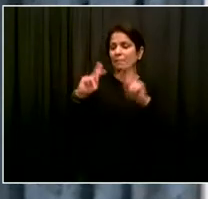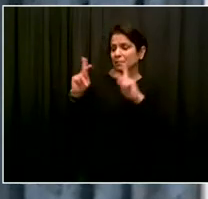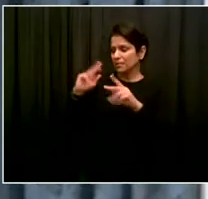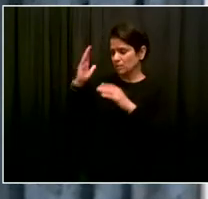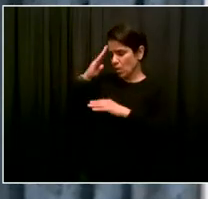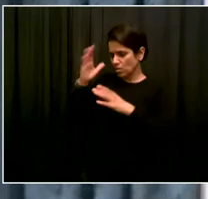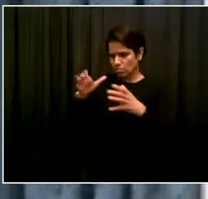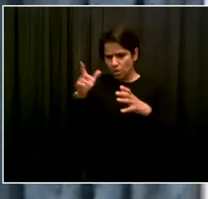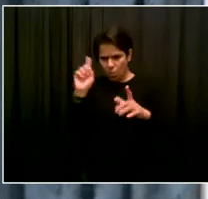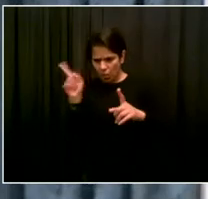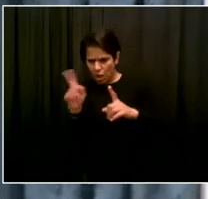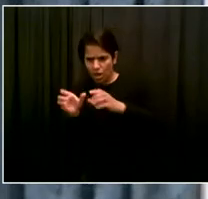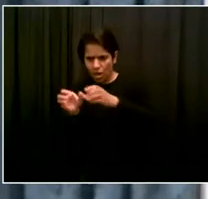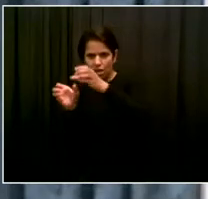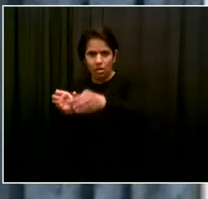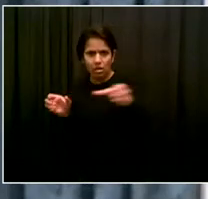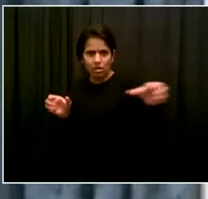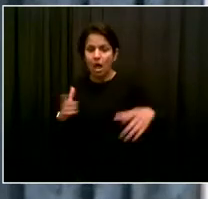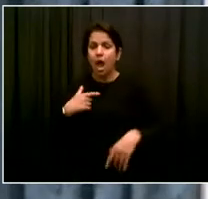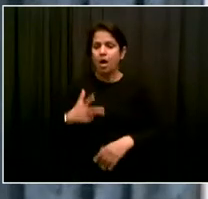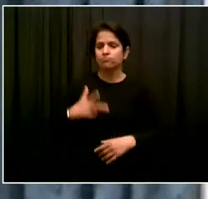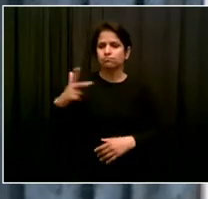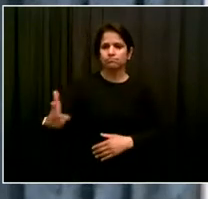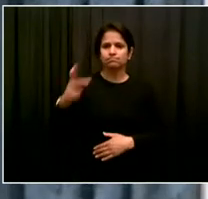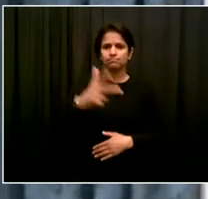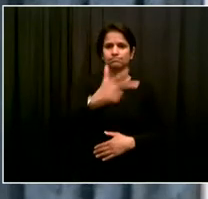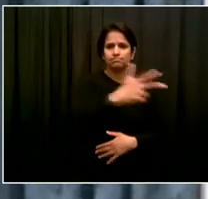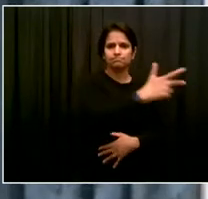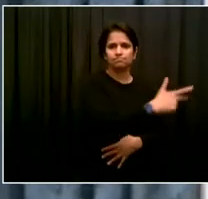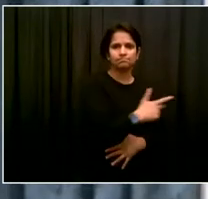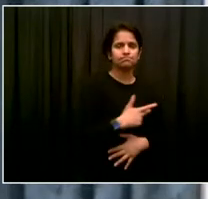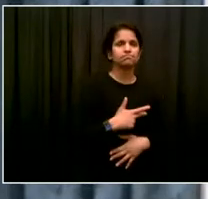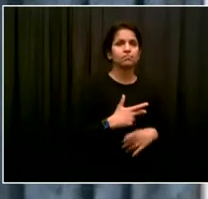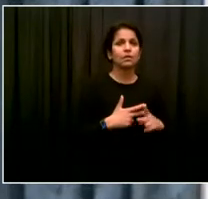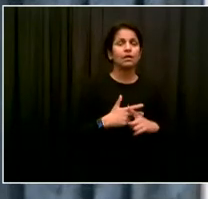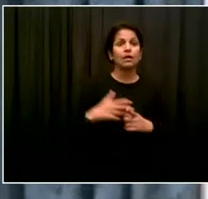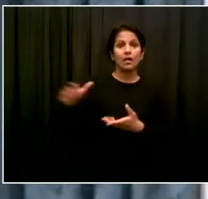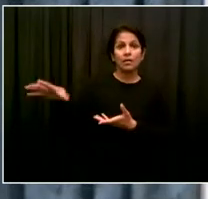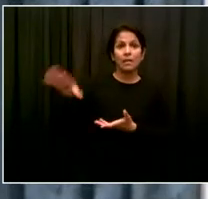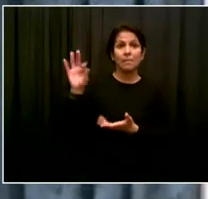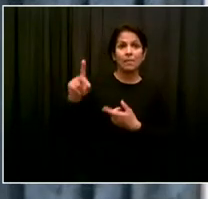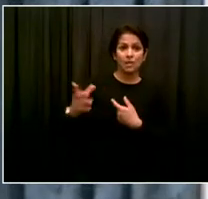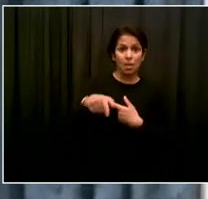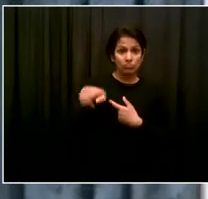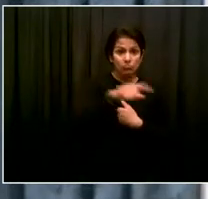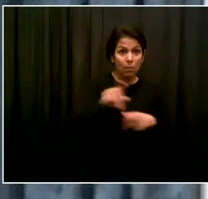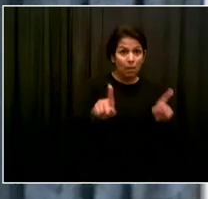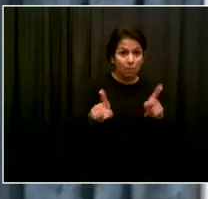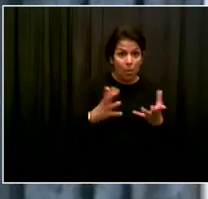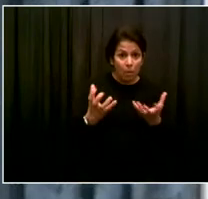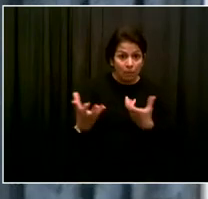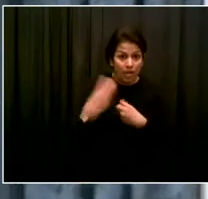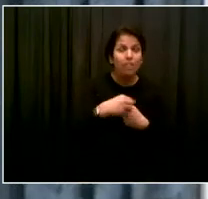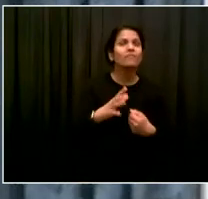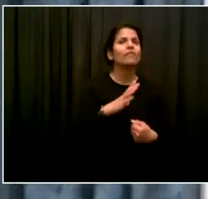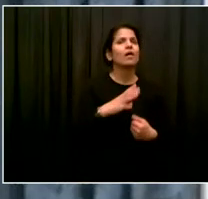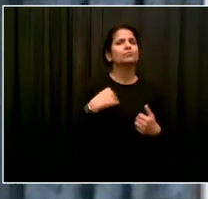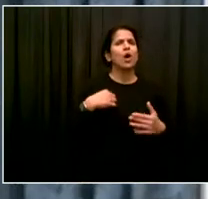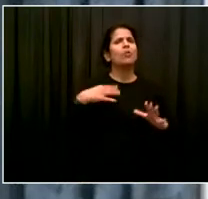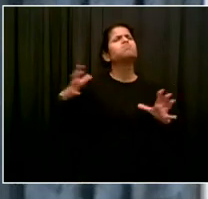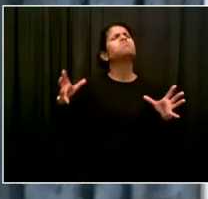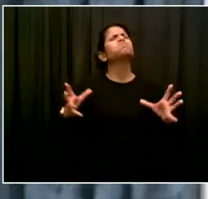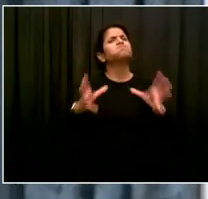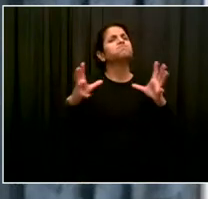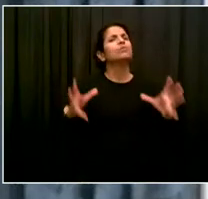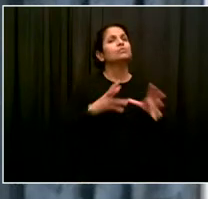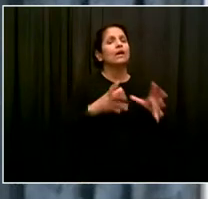all of the people who want to be involved, while we continue to solicit better behavior. Number one, on the watch my neighbor do